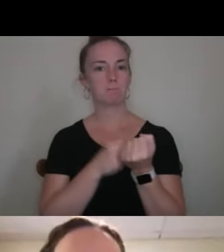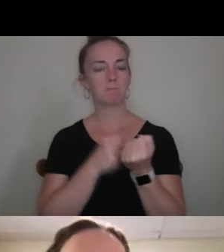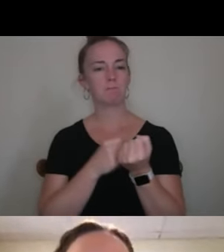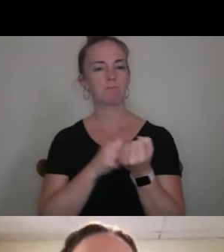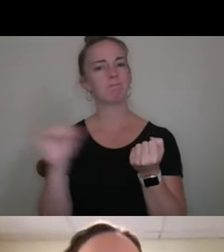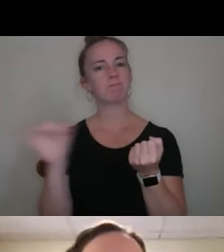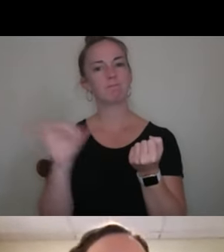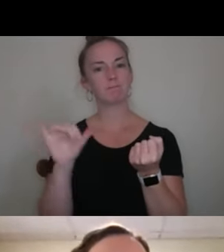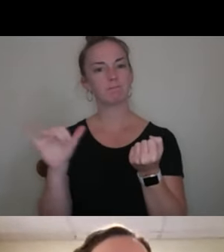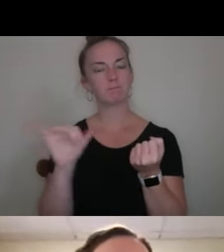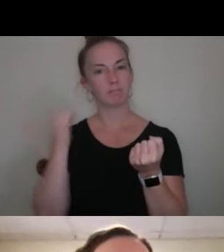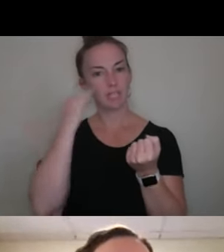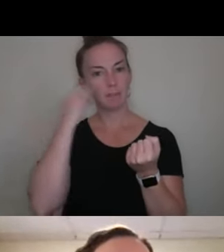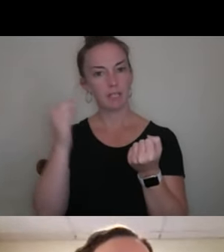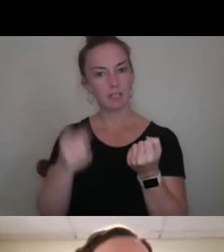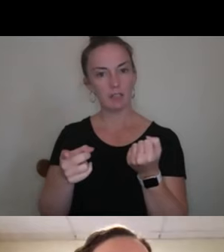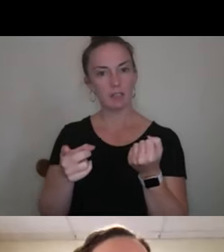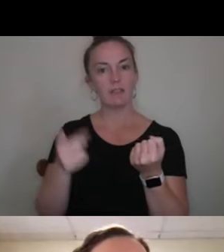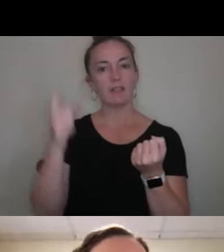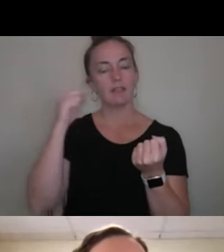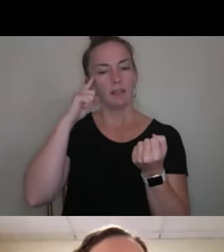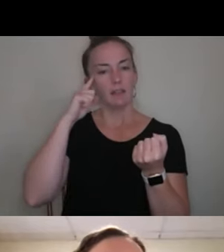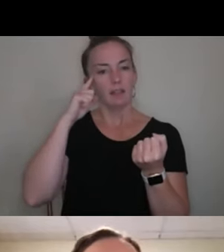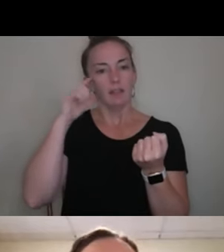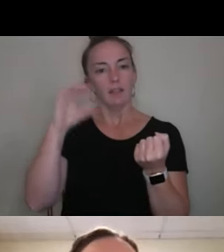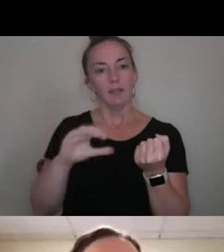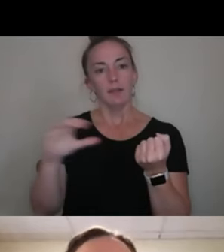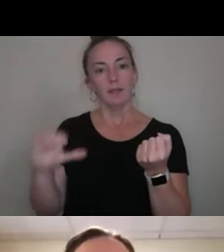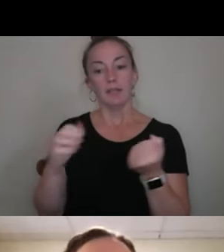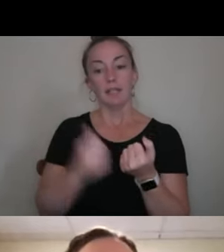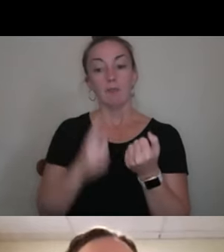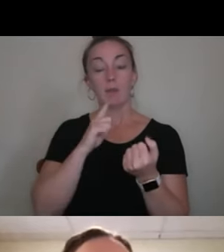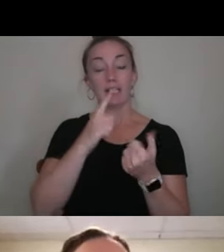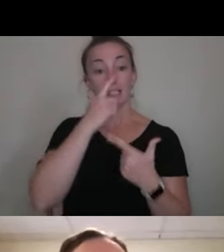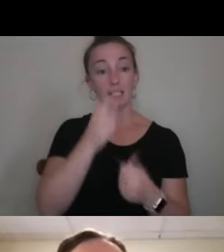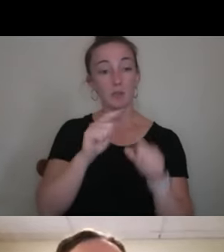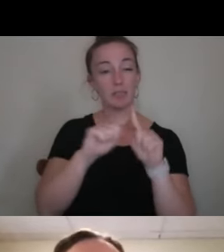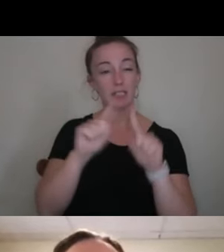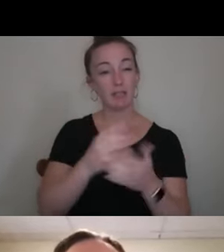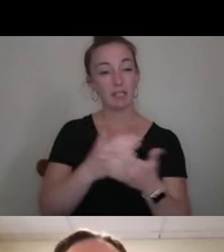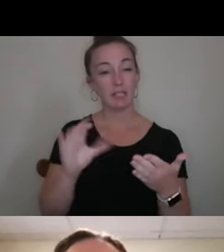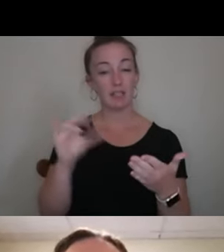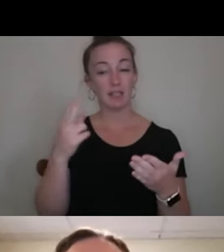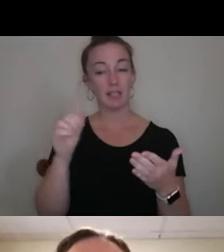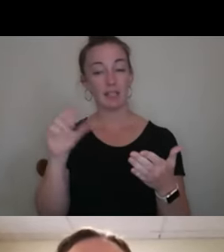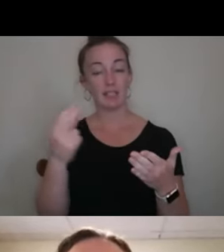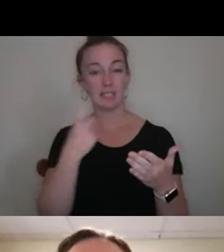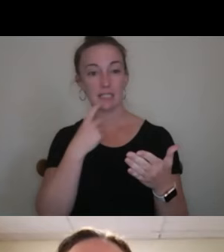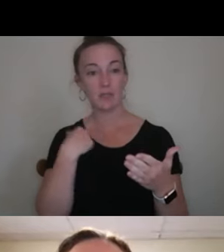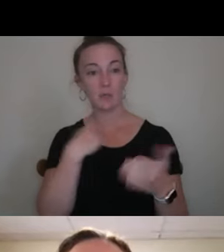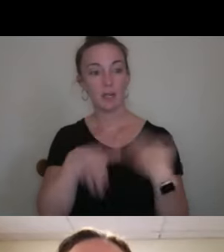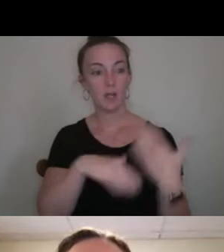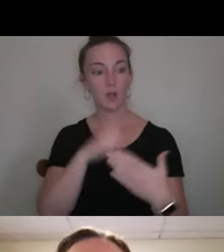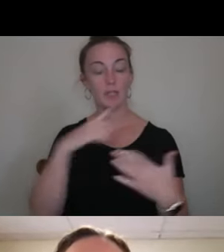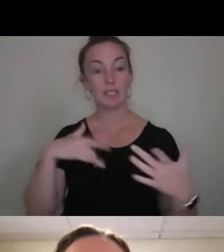same coin. I think Center, everybody's interested in different things, like Hannah said. And we're all really